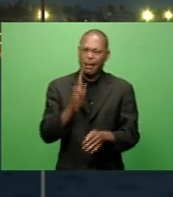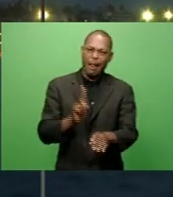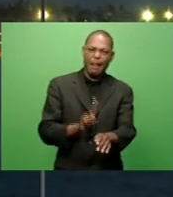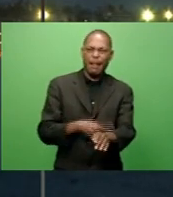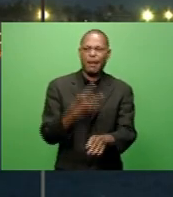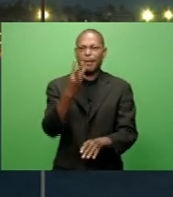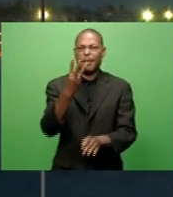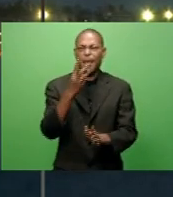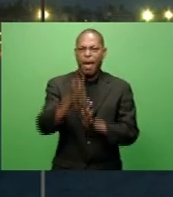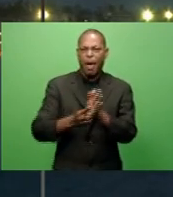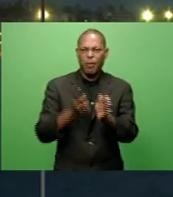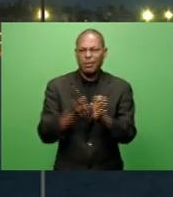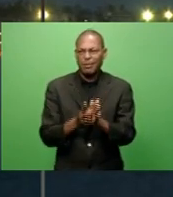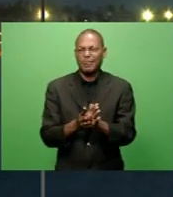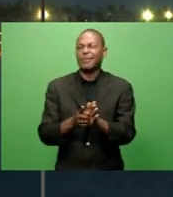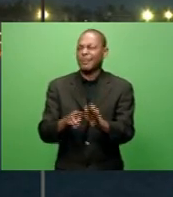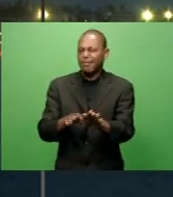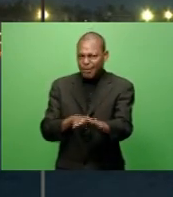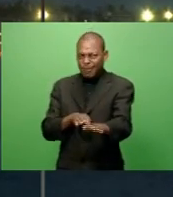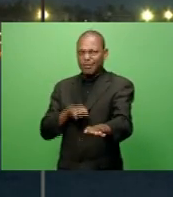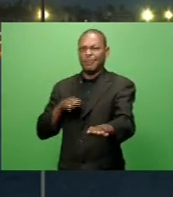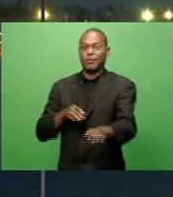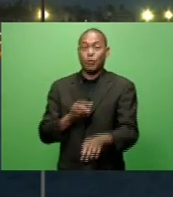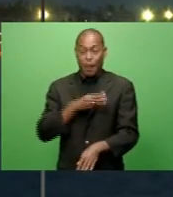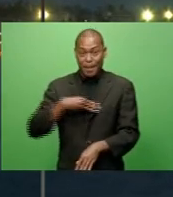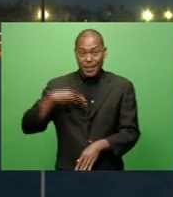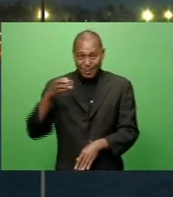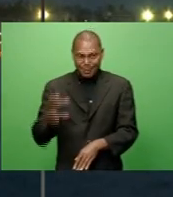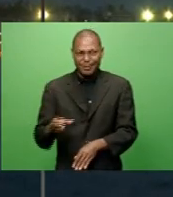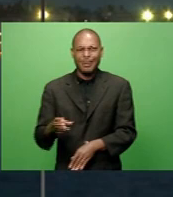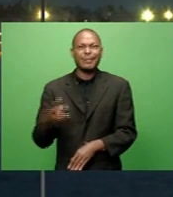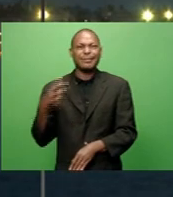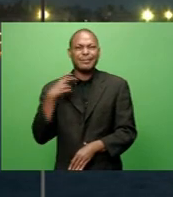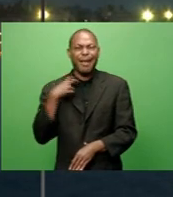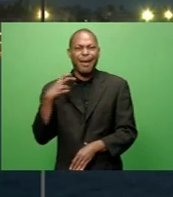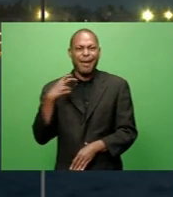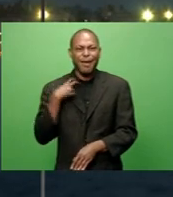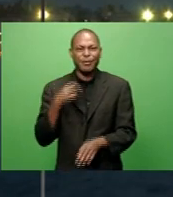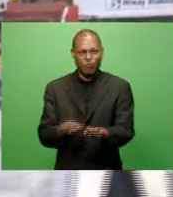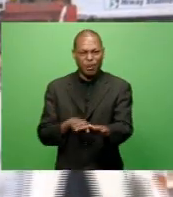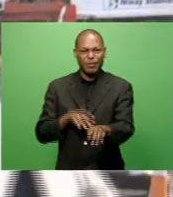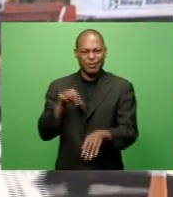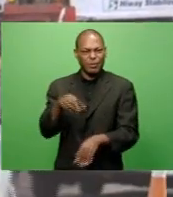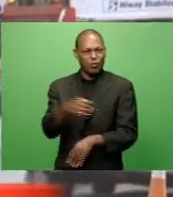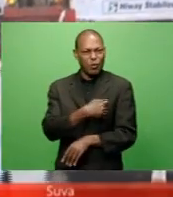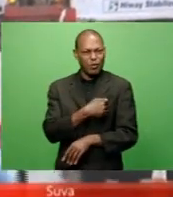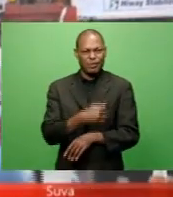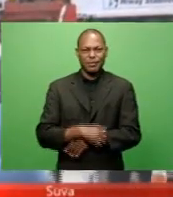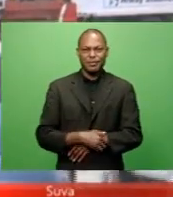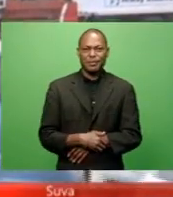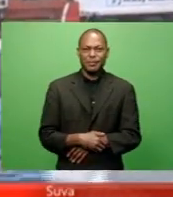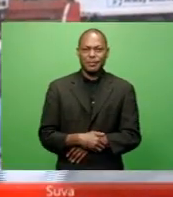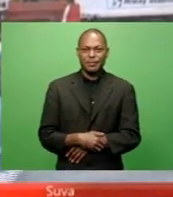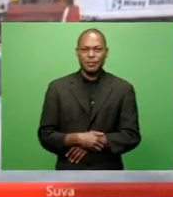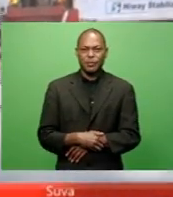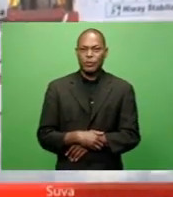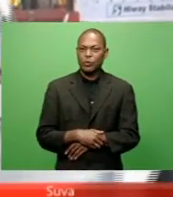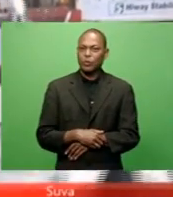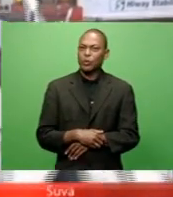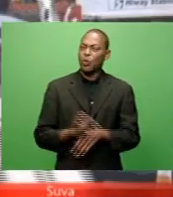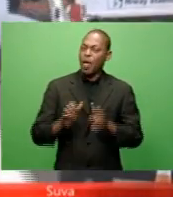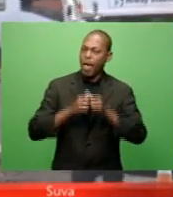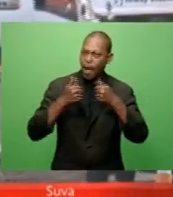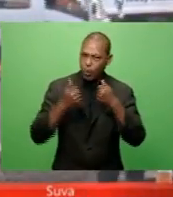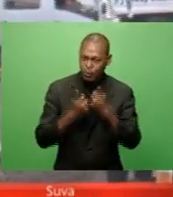two days. Hrithika Pratap reports the minister himself was stuck in traffic this morning. Chone Osamate agrees the delays are